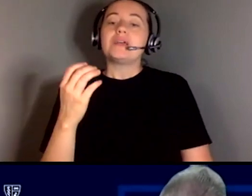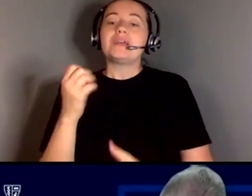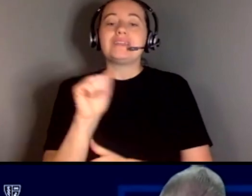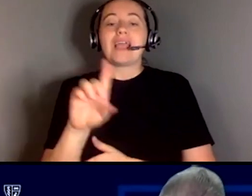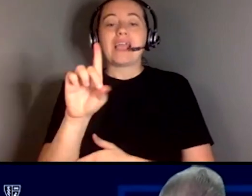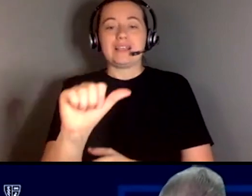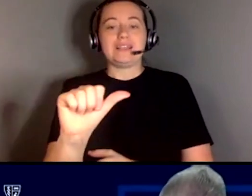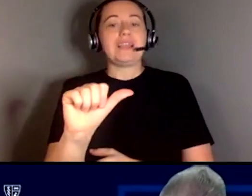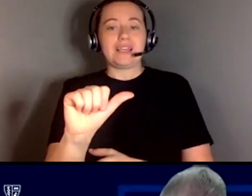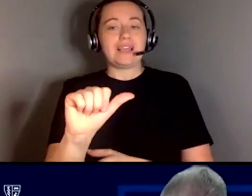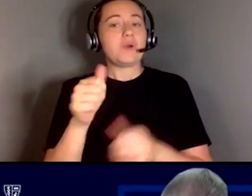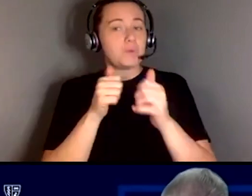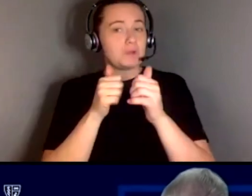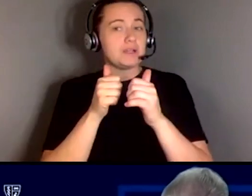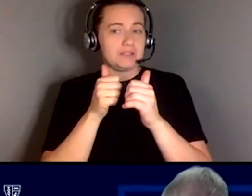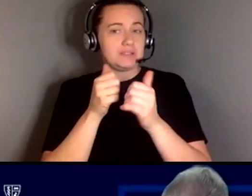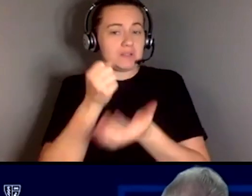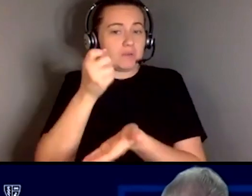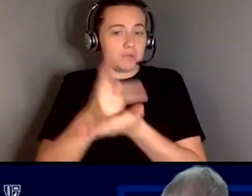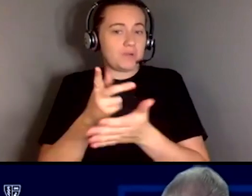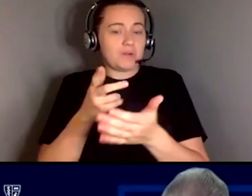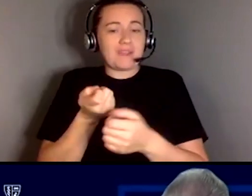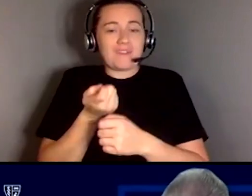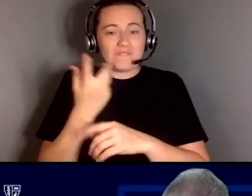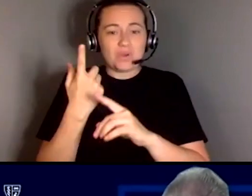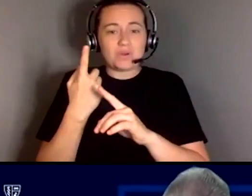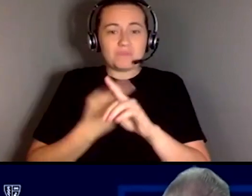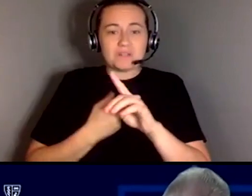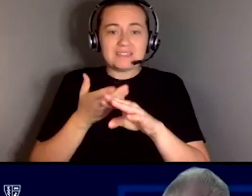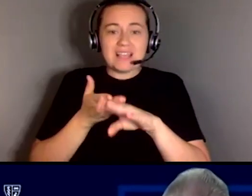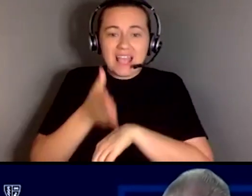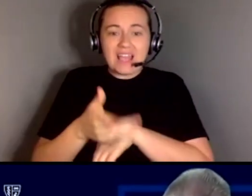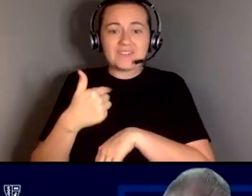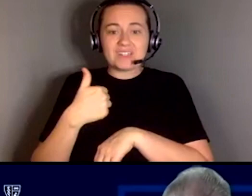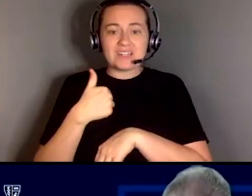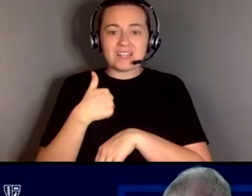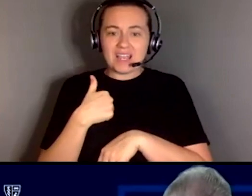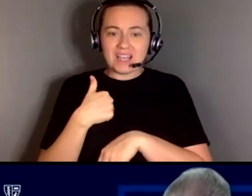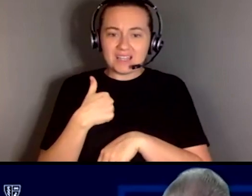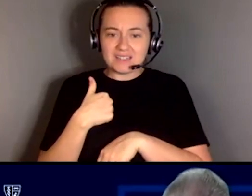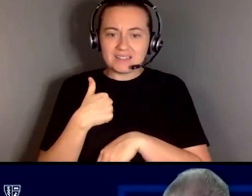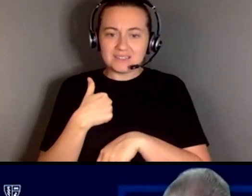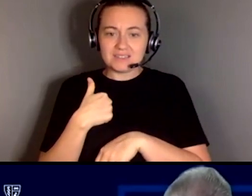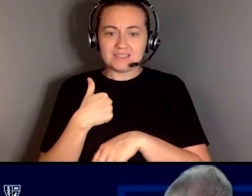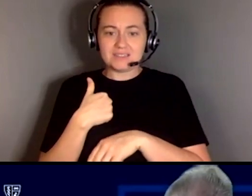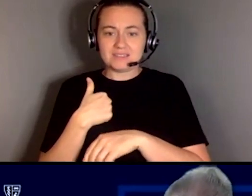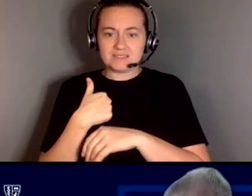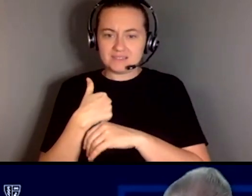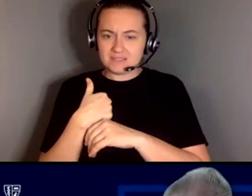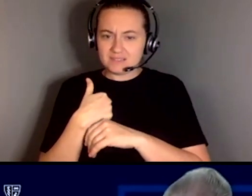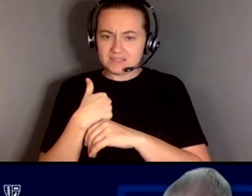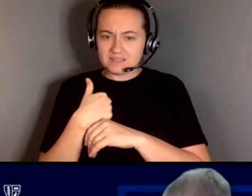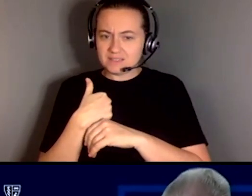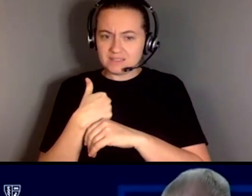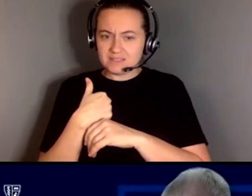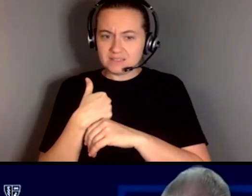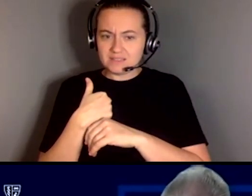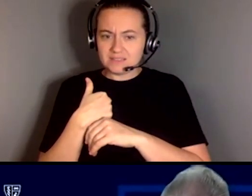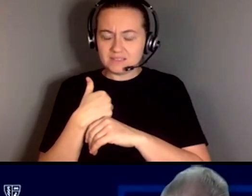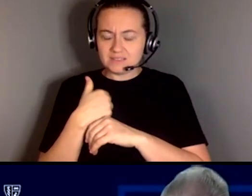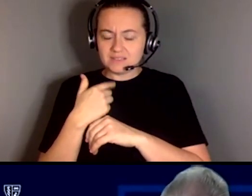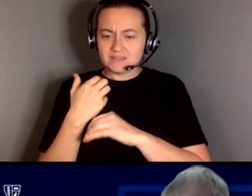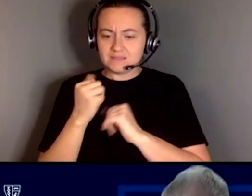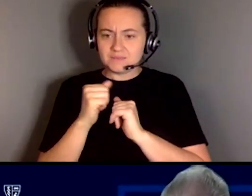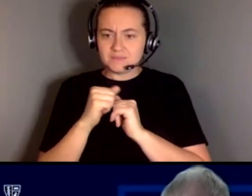was passed a couple of months after I actually sustained my spinal cord injury. So to me it's a little bit ironic that all of